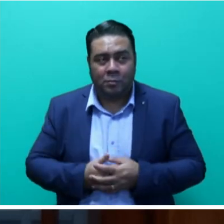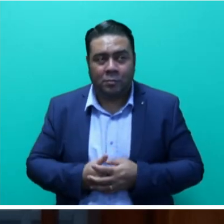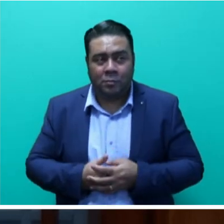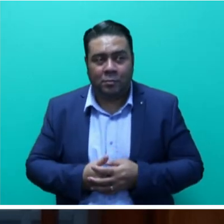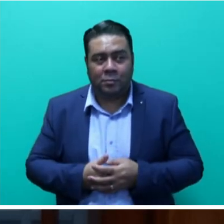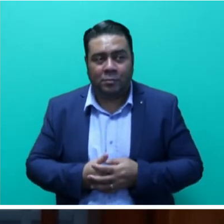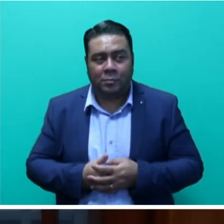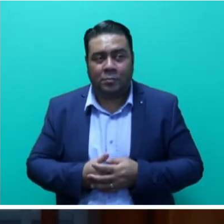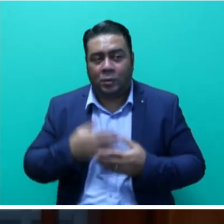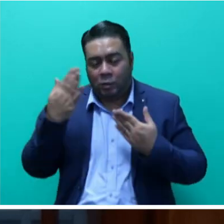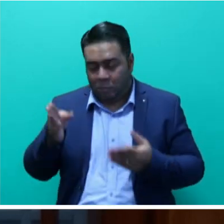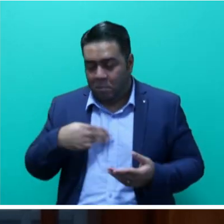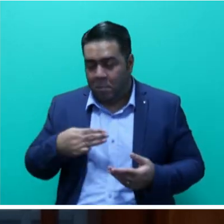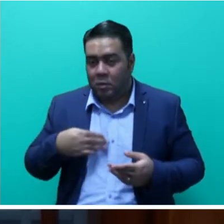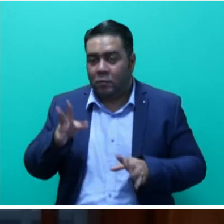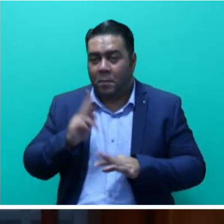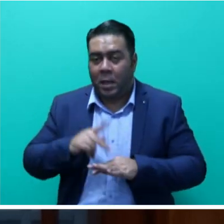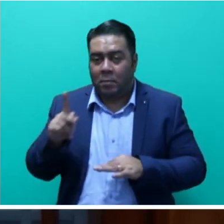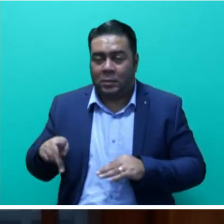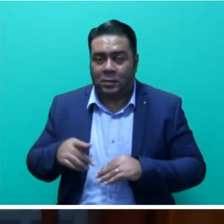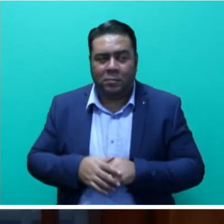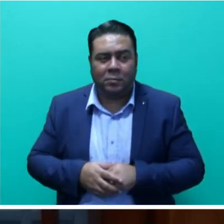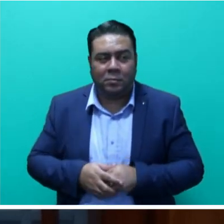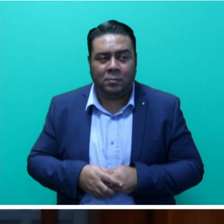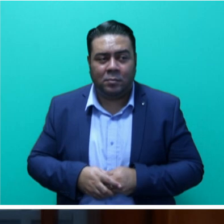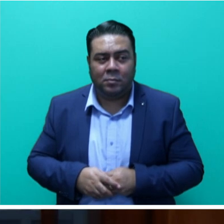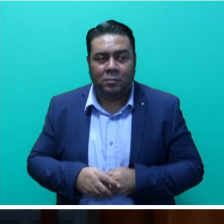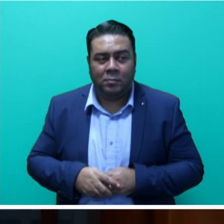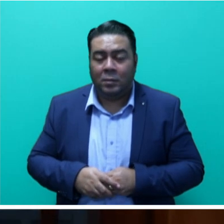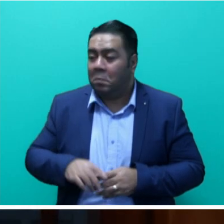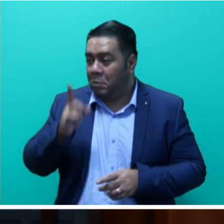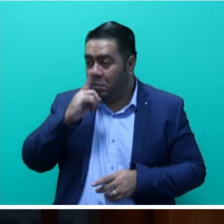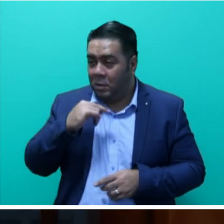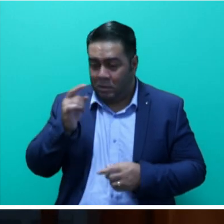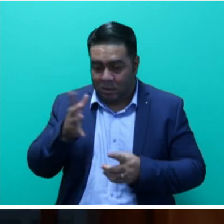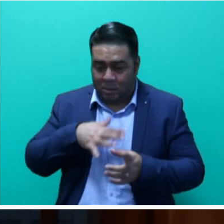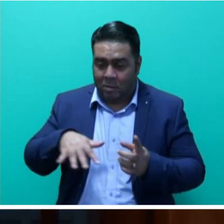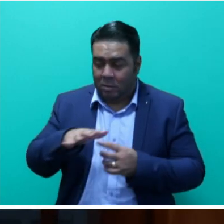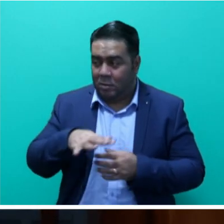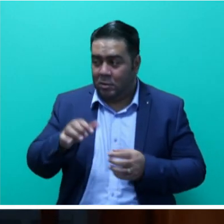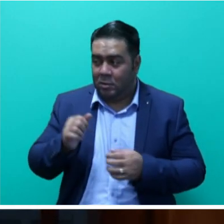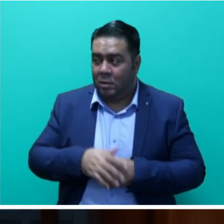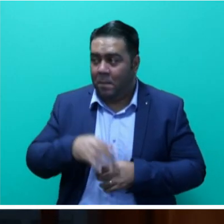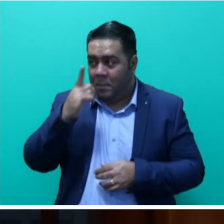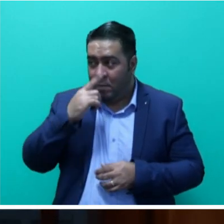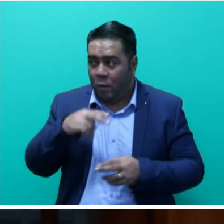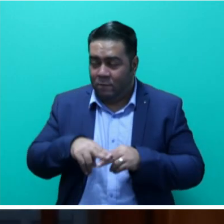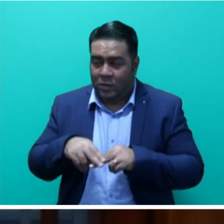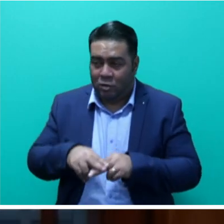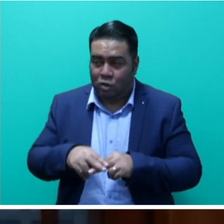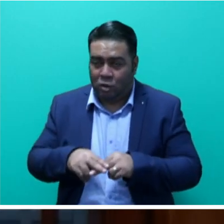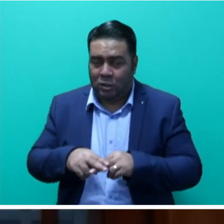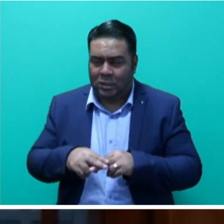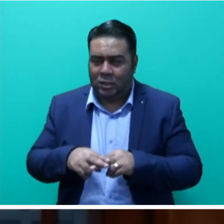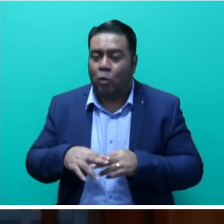Honourable Members of Parliament, those of you in the gallery, and people of Fiji who